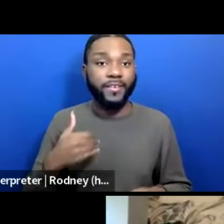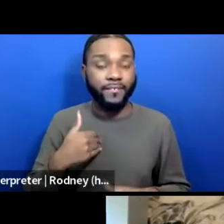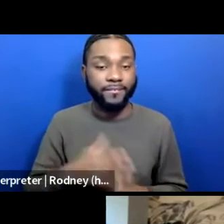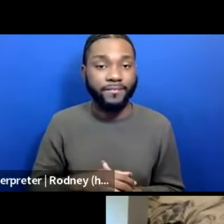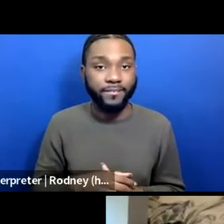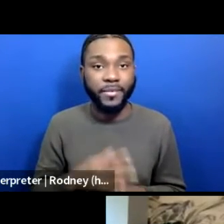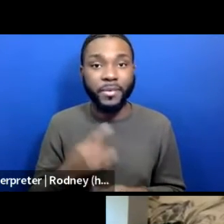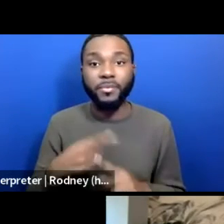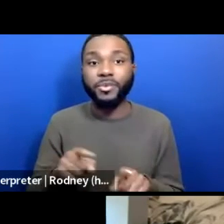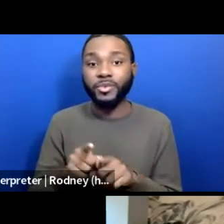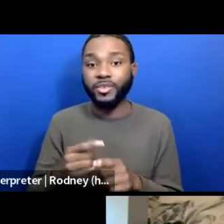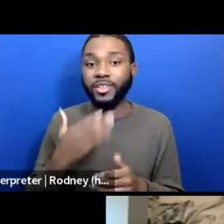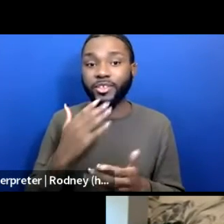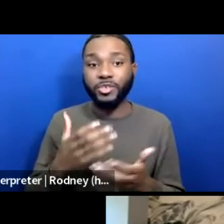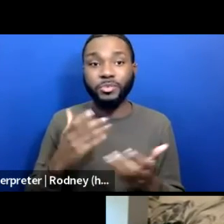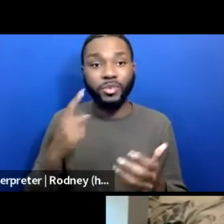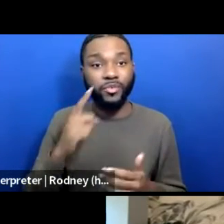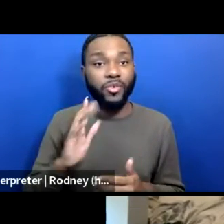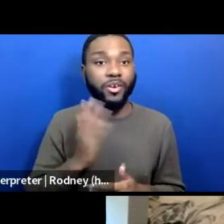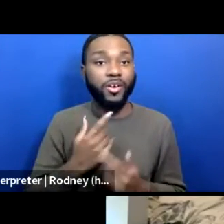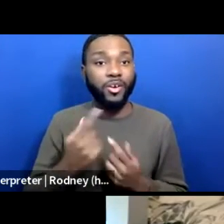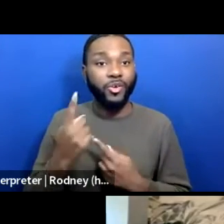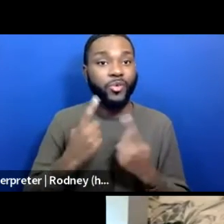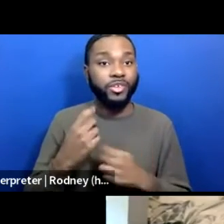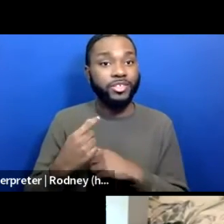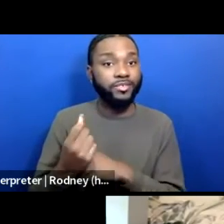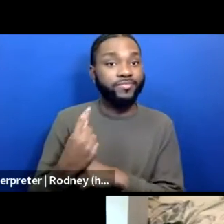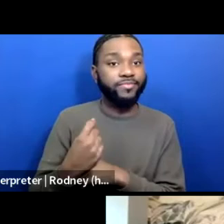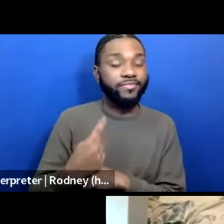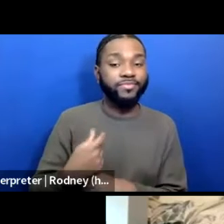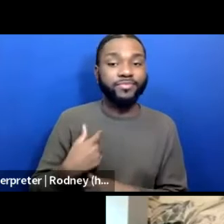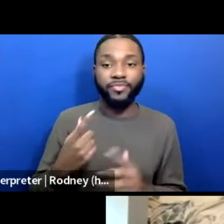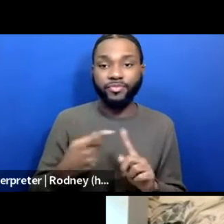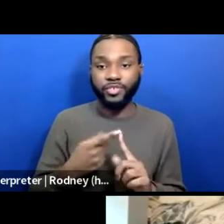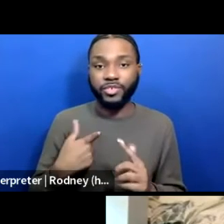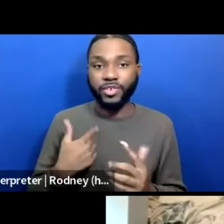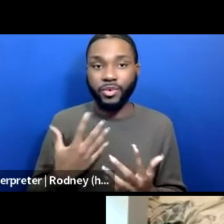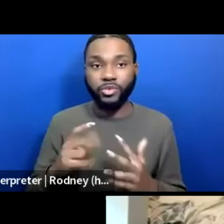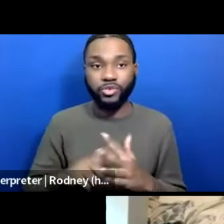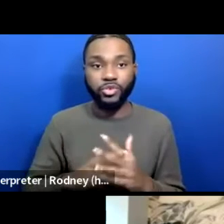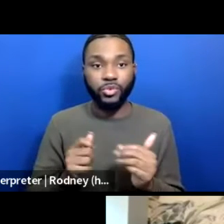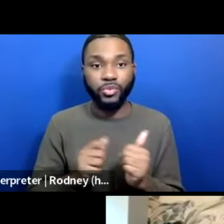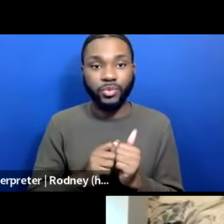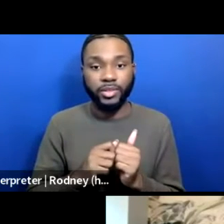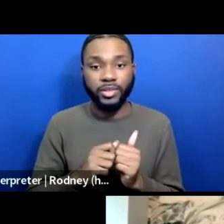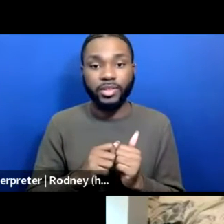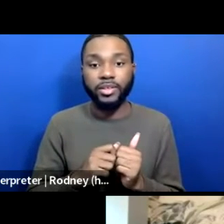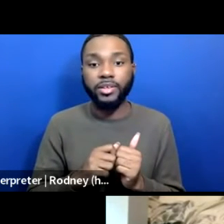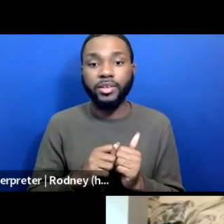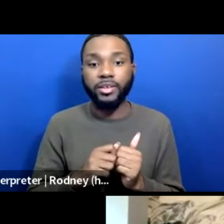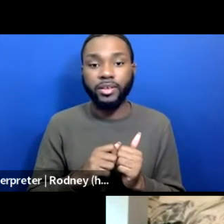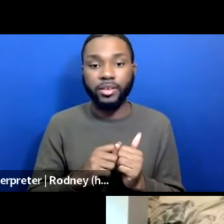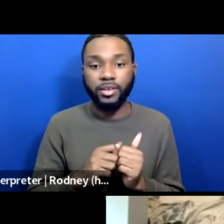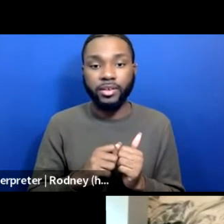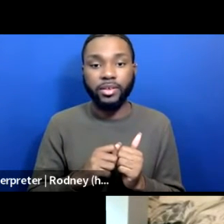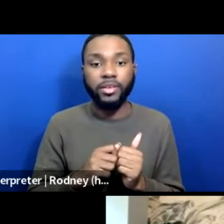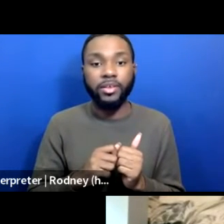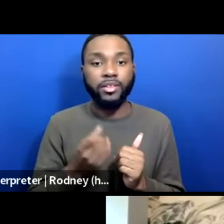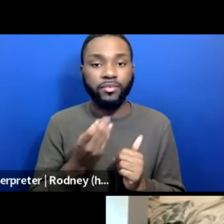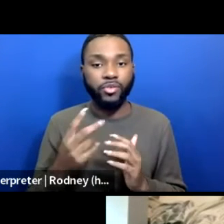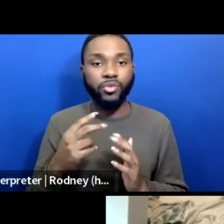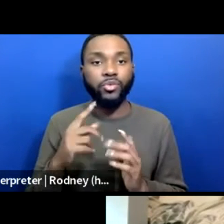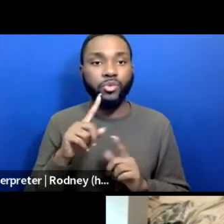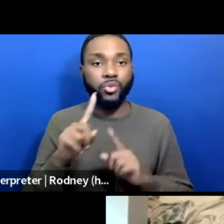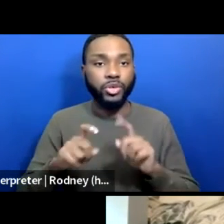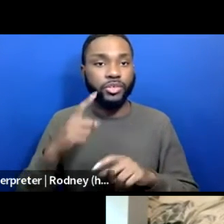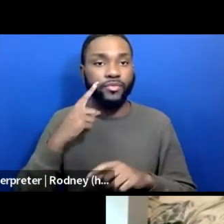And thank you so much for our questions that are starting off. I would like to start with the few questions I have for our